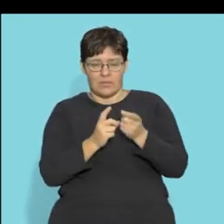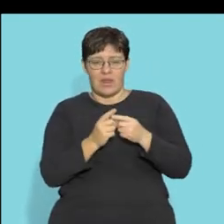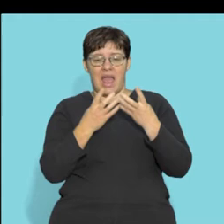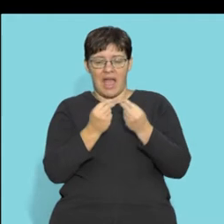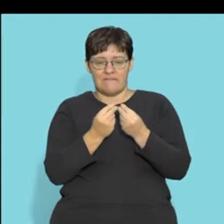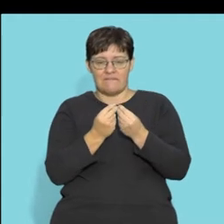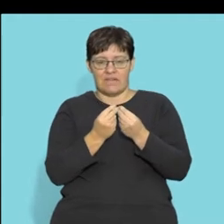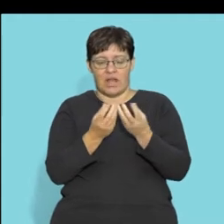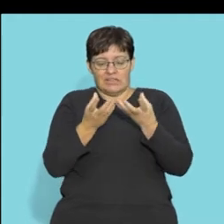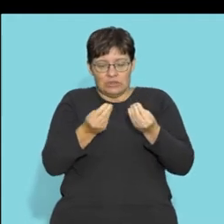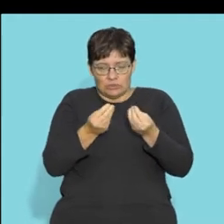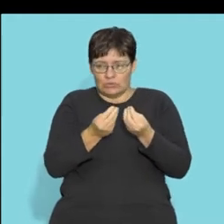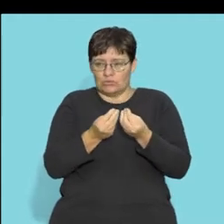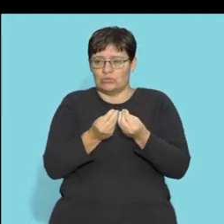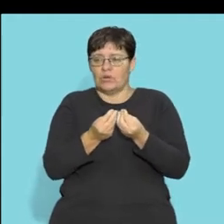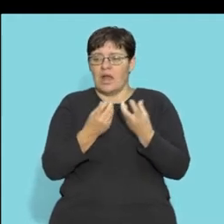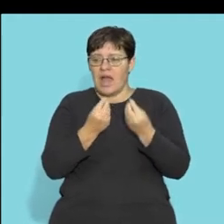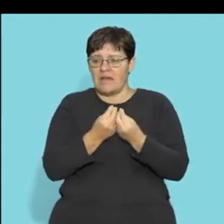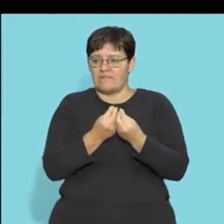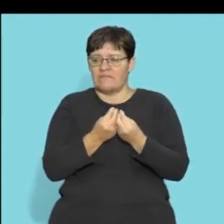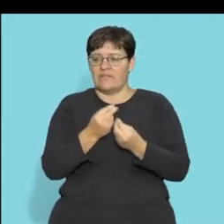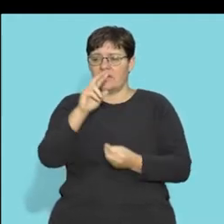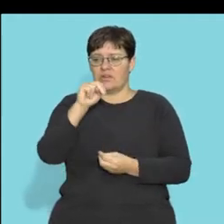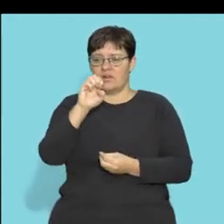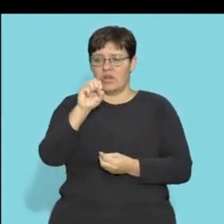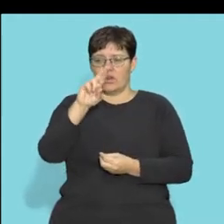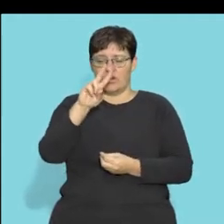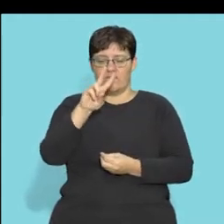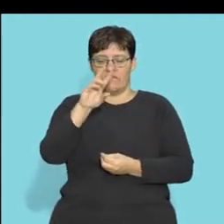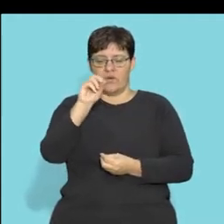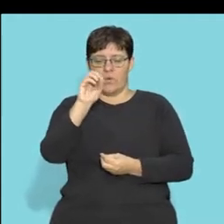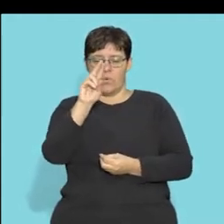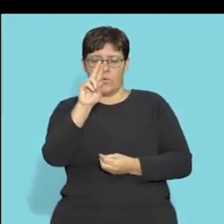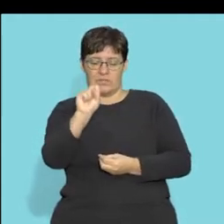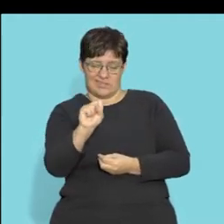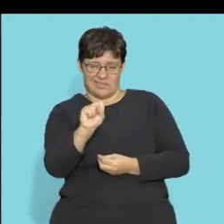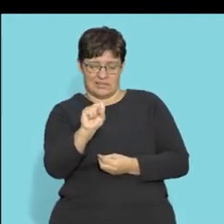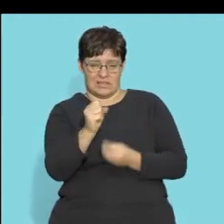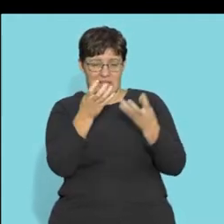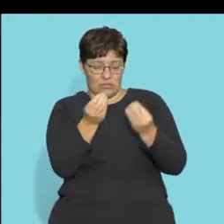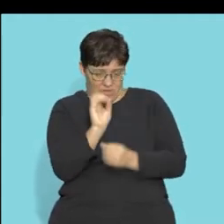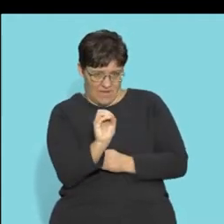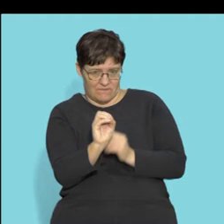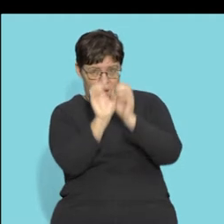And it's made up of nervous tissue. Right. So there's a lot of nervous tissue within the spinal cord.